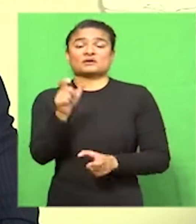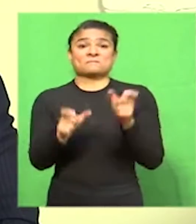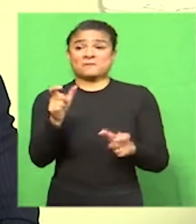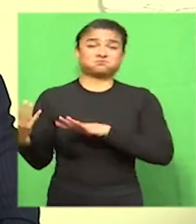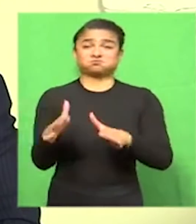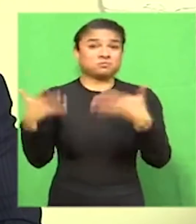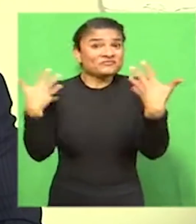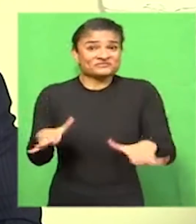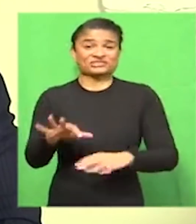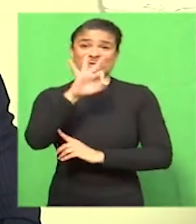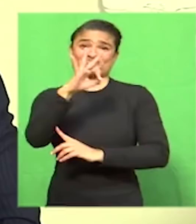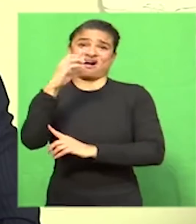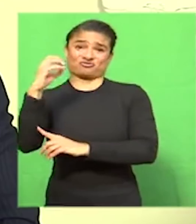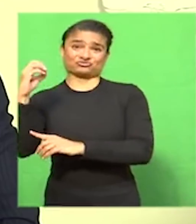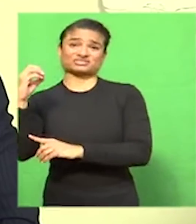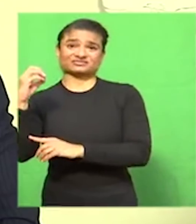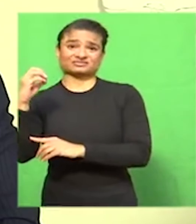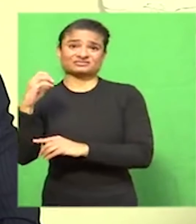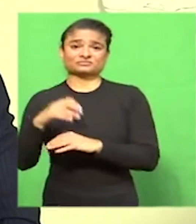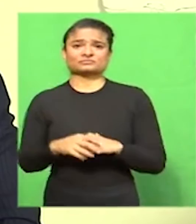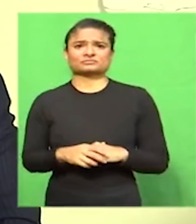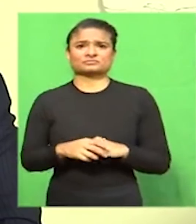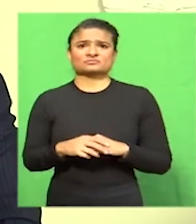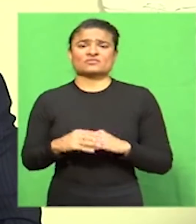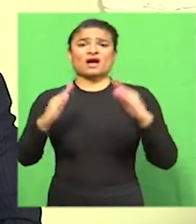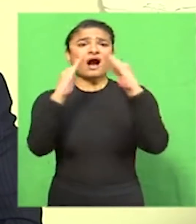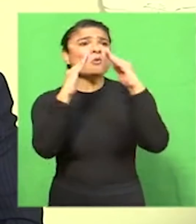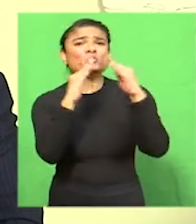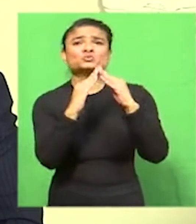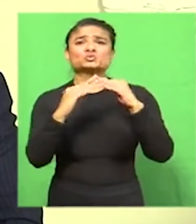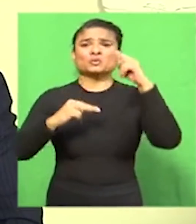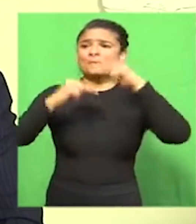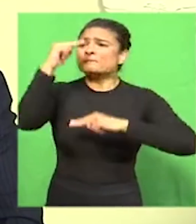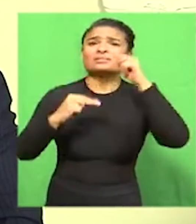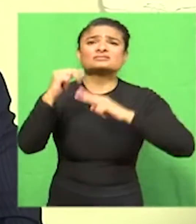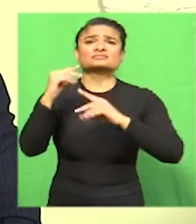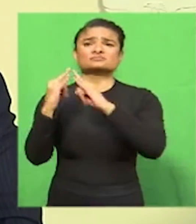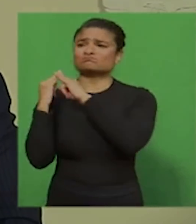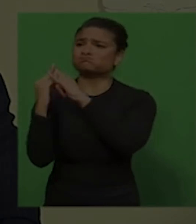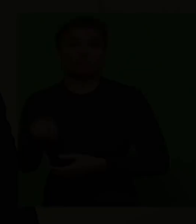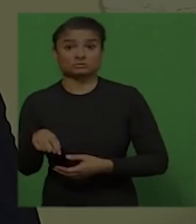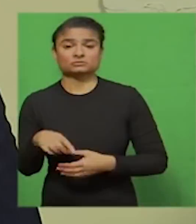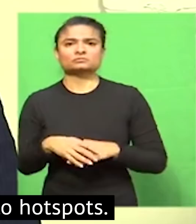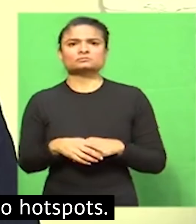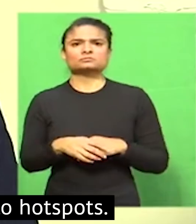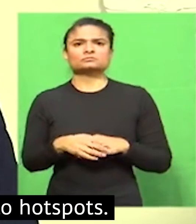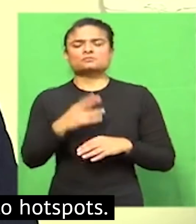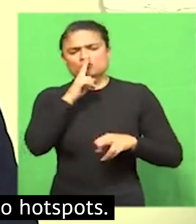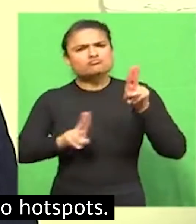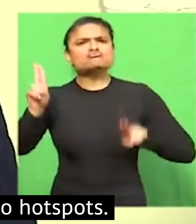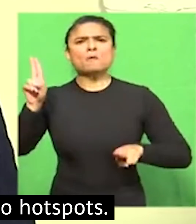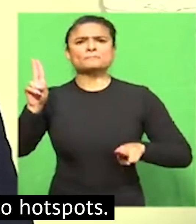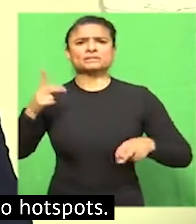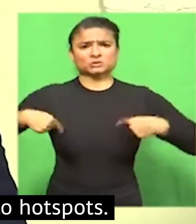critical infrastructure and the disruption of our country's economy. To ensure